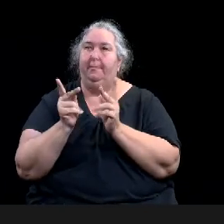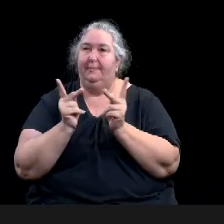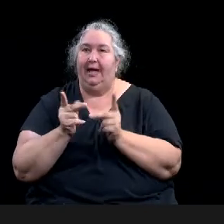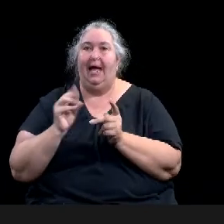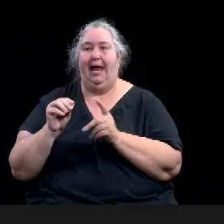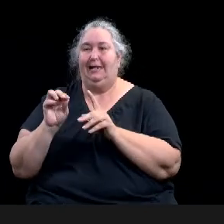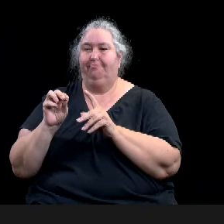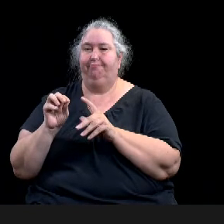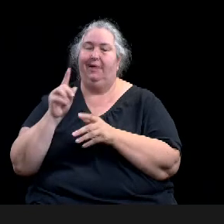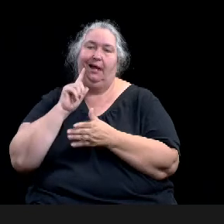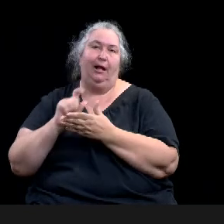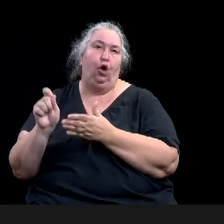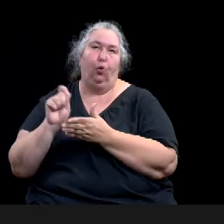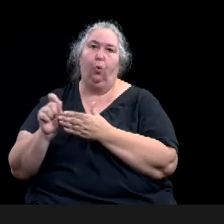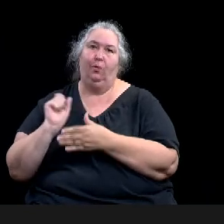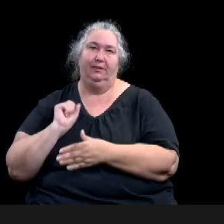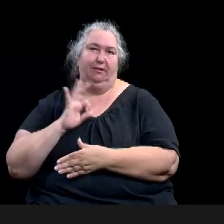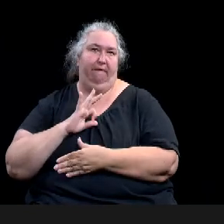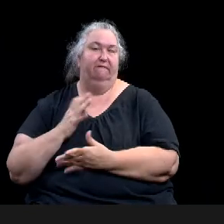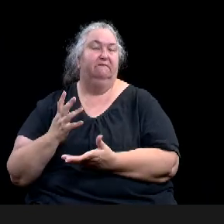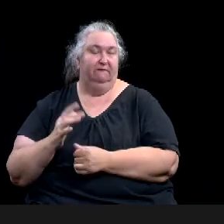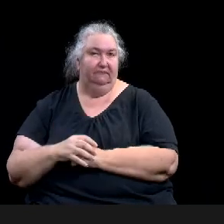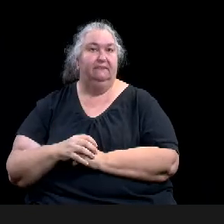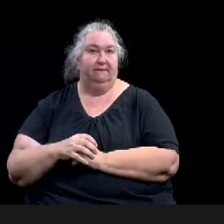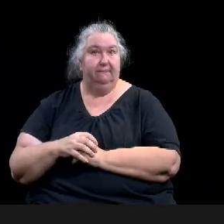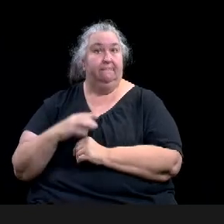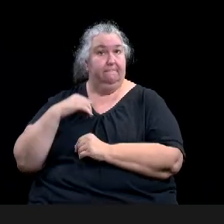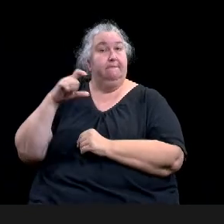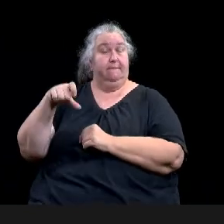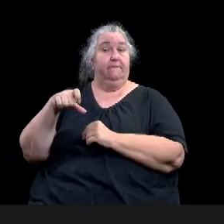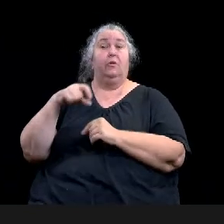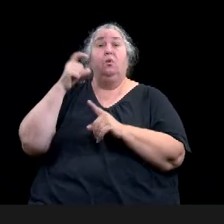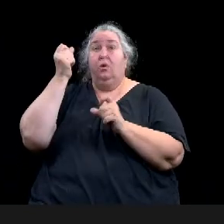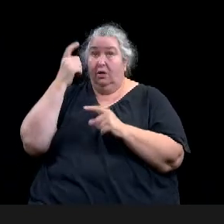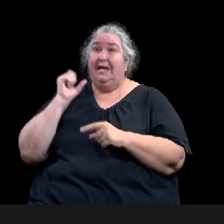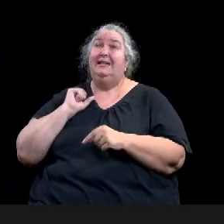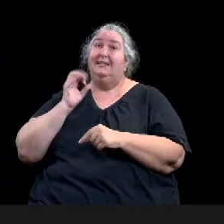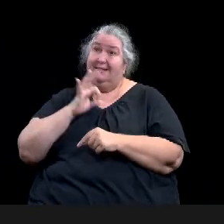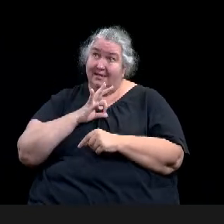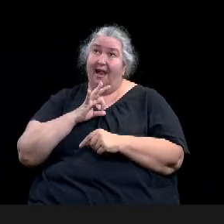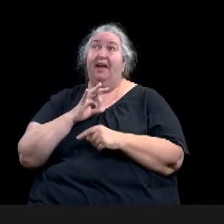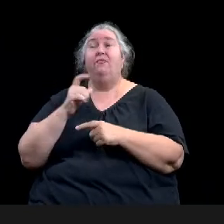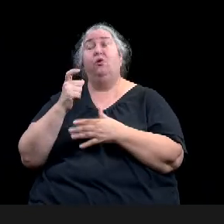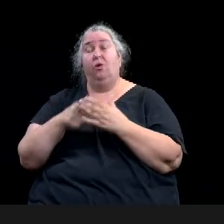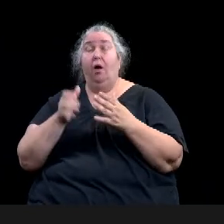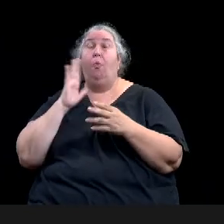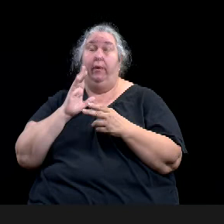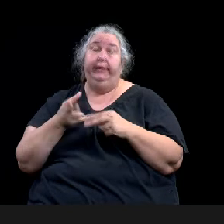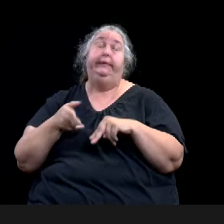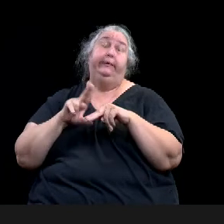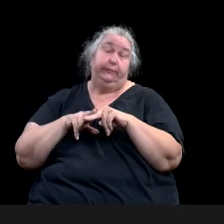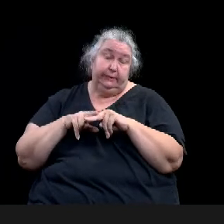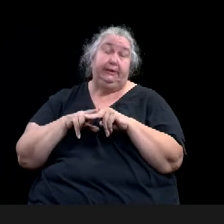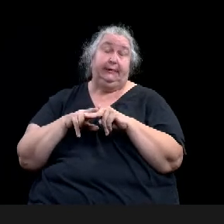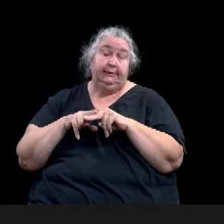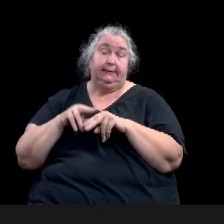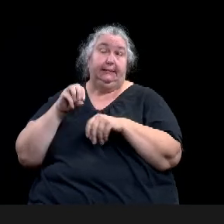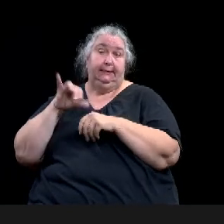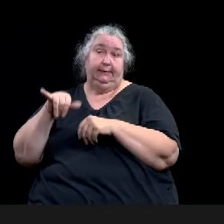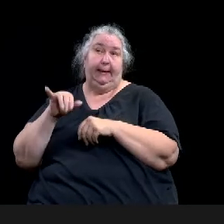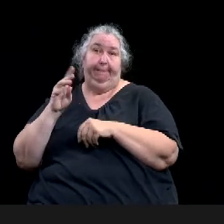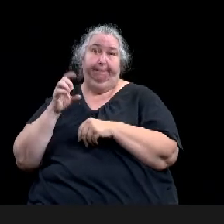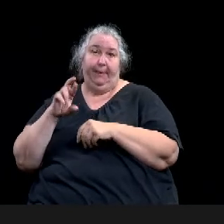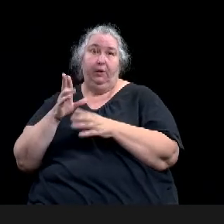this master plan, the recommended redevelopment scenario, um, are expected to lower the subsidies from the city,